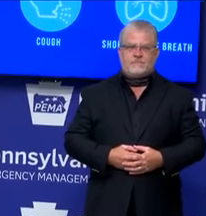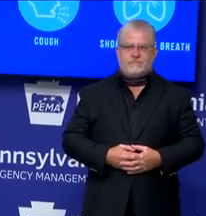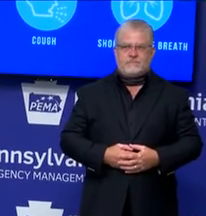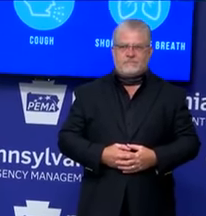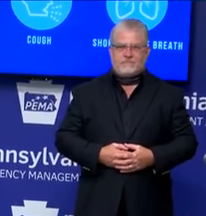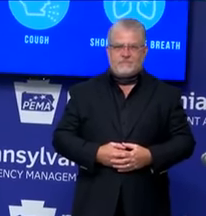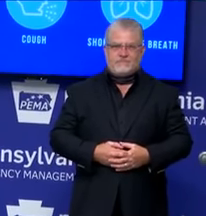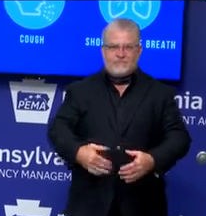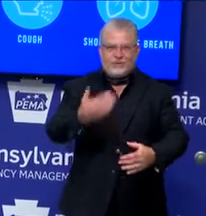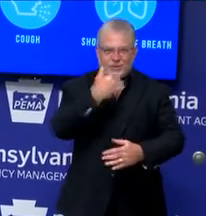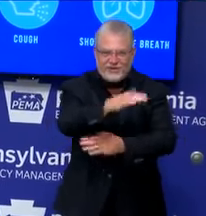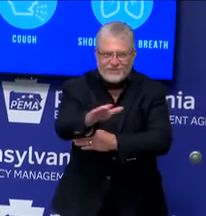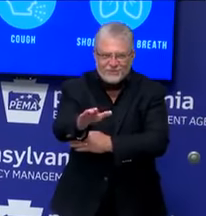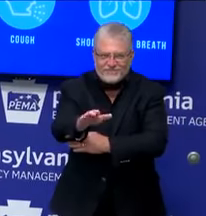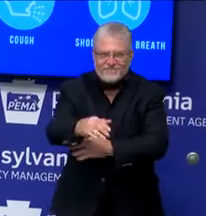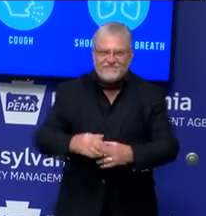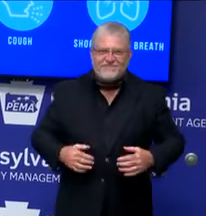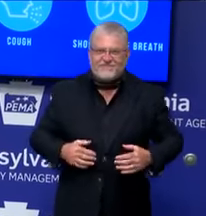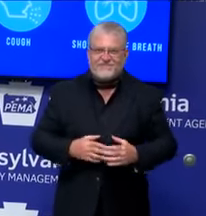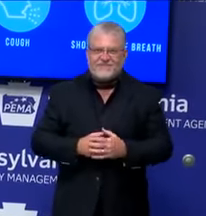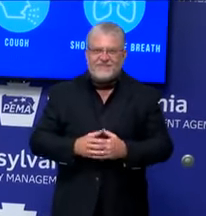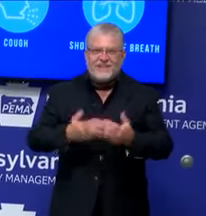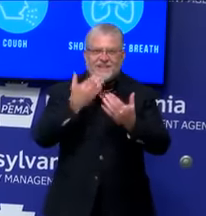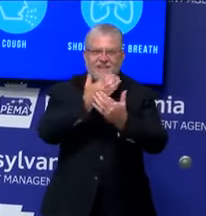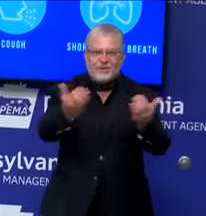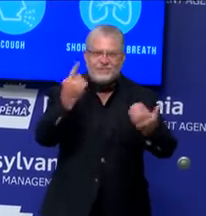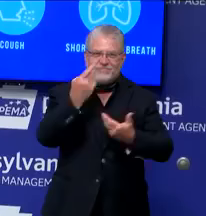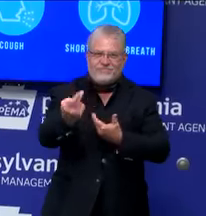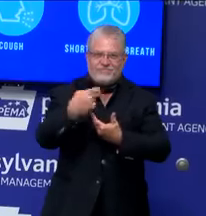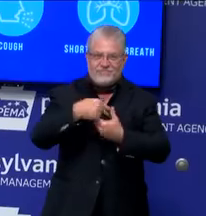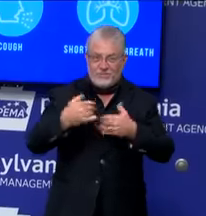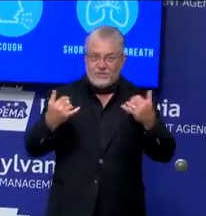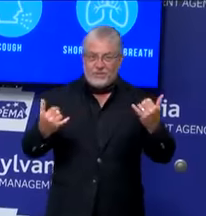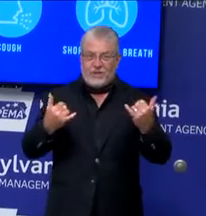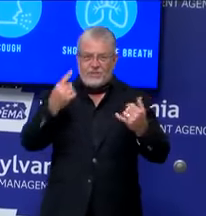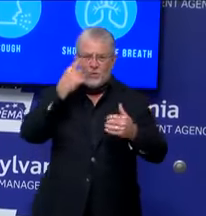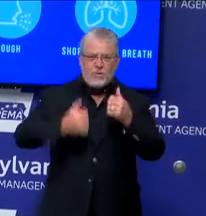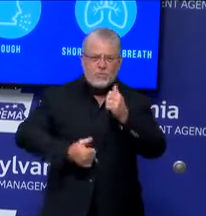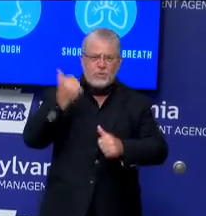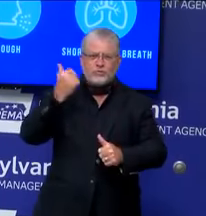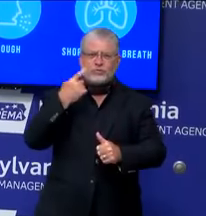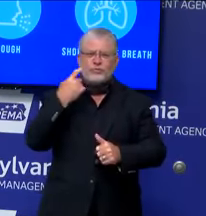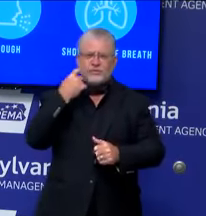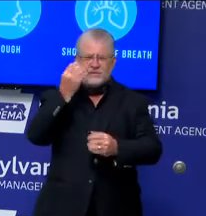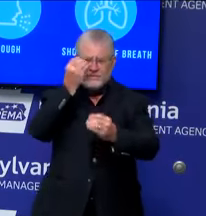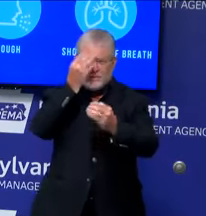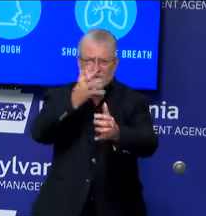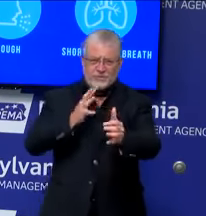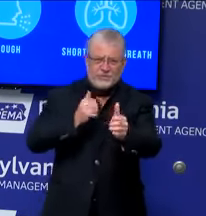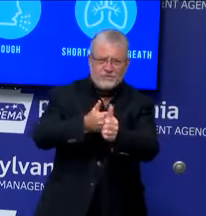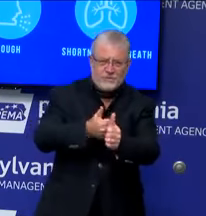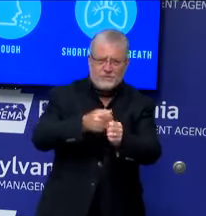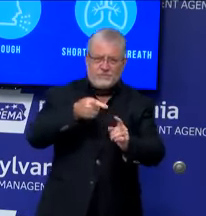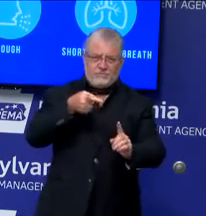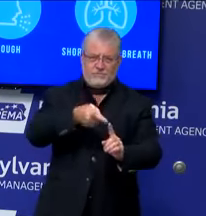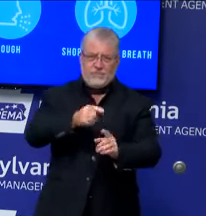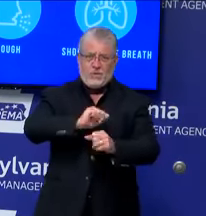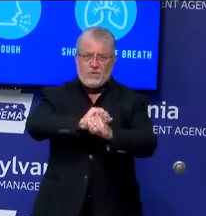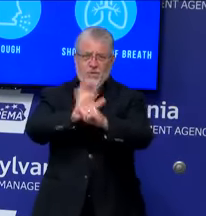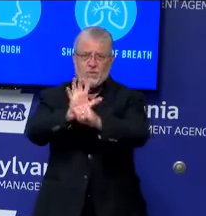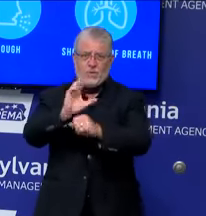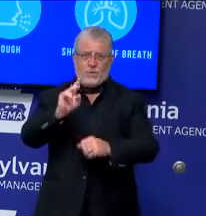Good afternoon. Thank you for joining us today for the latest update on COVID-19 in Pennsylvania.